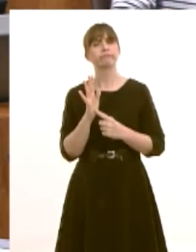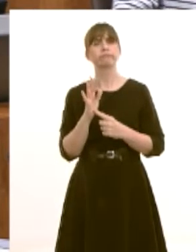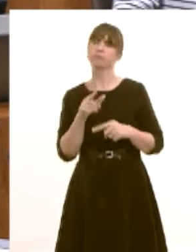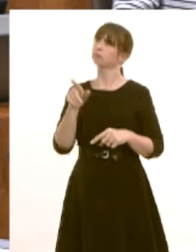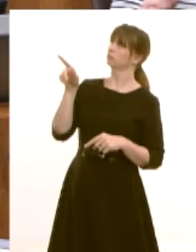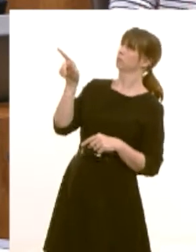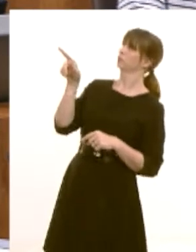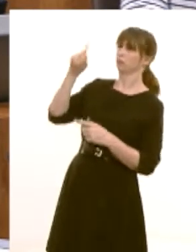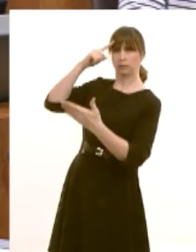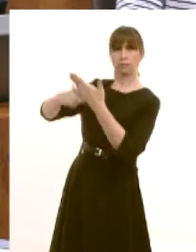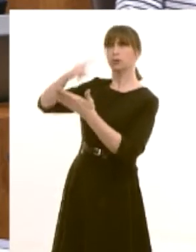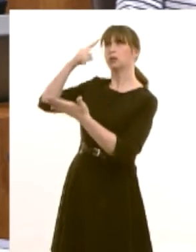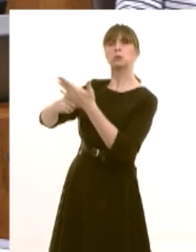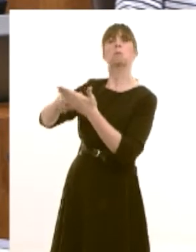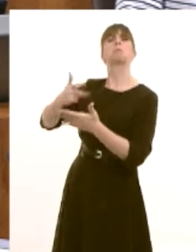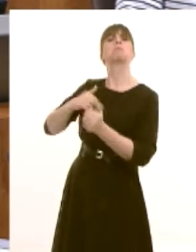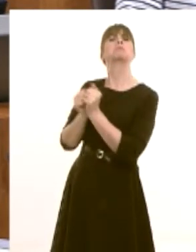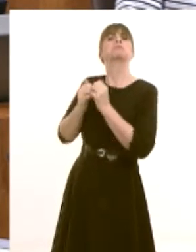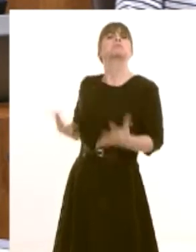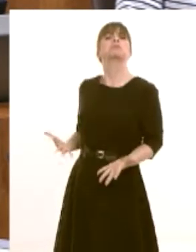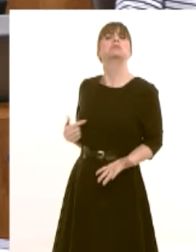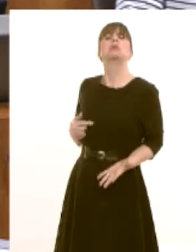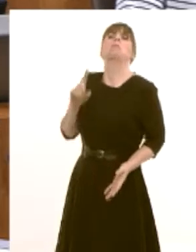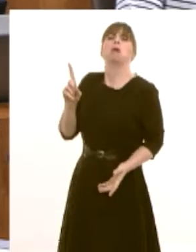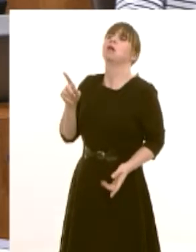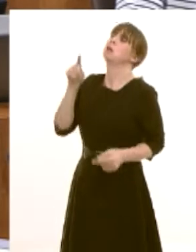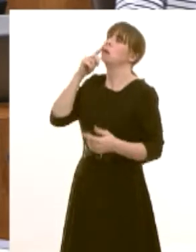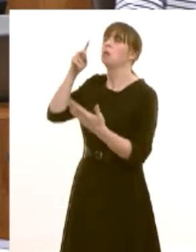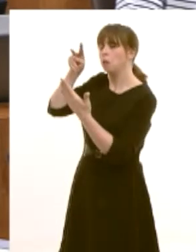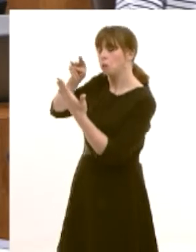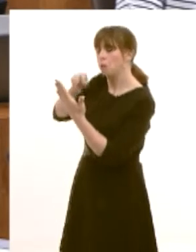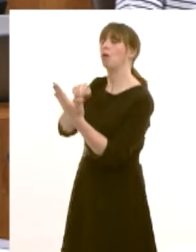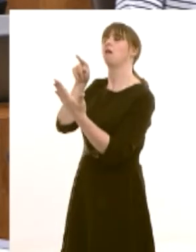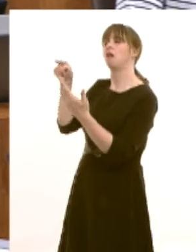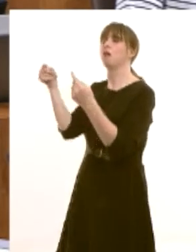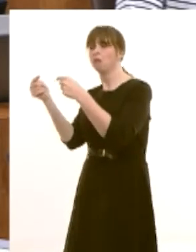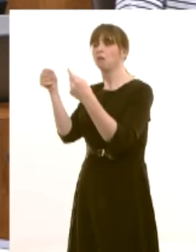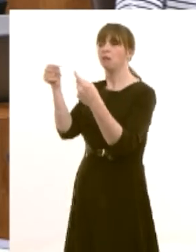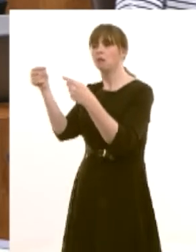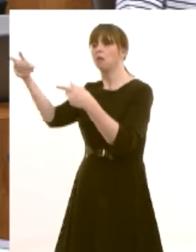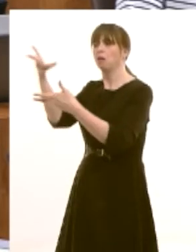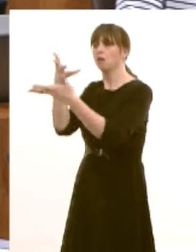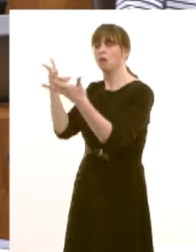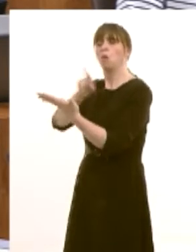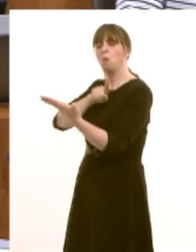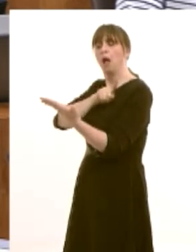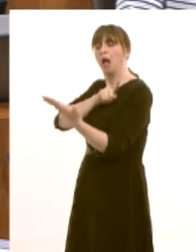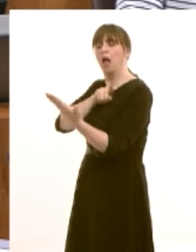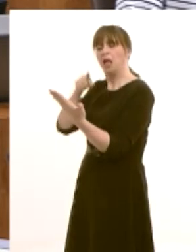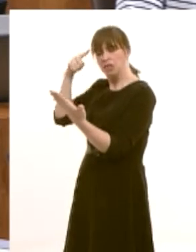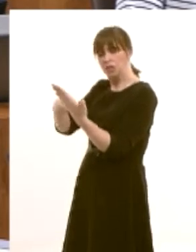made, even if they disagree with those decisions, that they understand how those decisions came about and the reasoning behind those